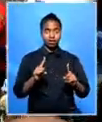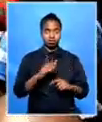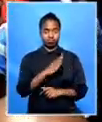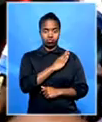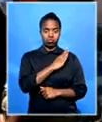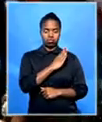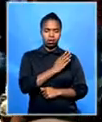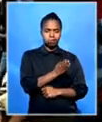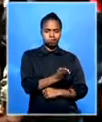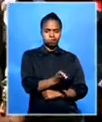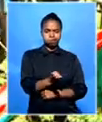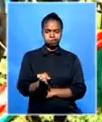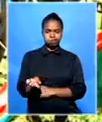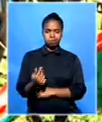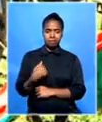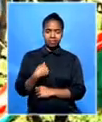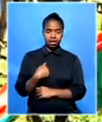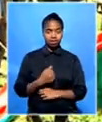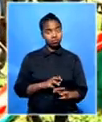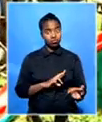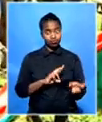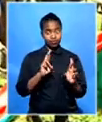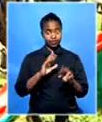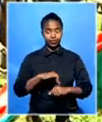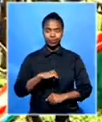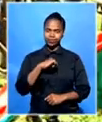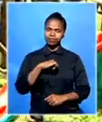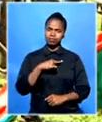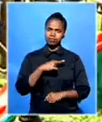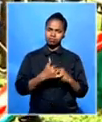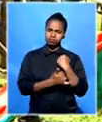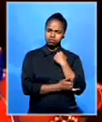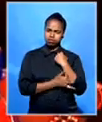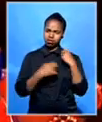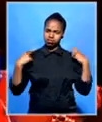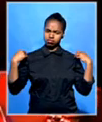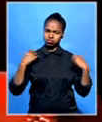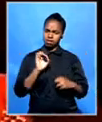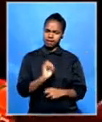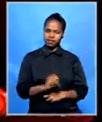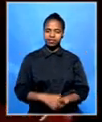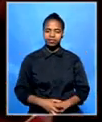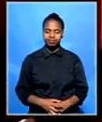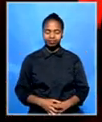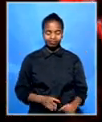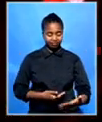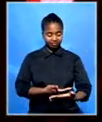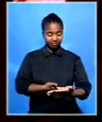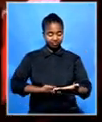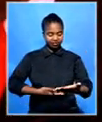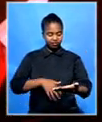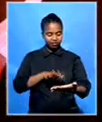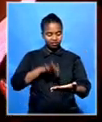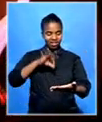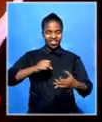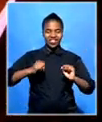detail, sending a message that they have confidence in their country's security. Signing on the dotted line, and